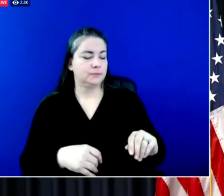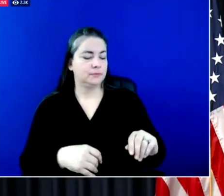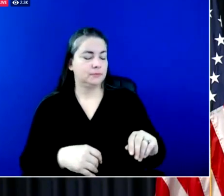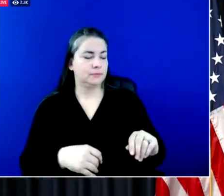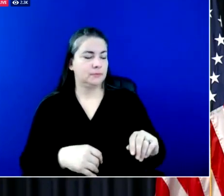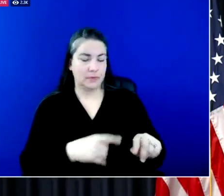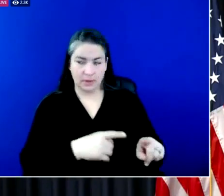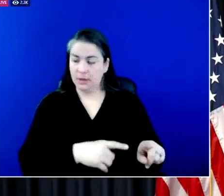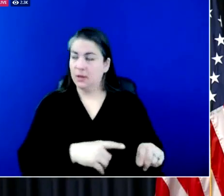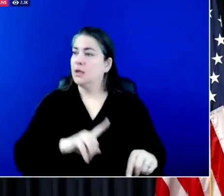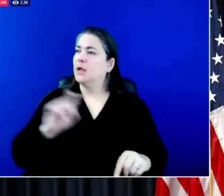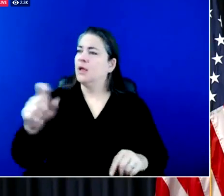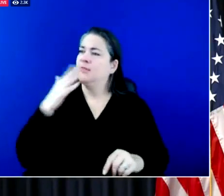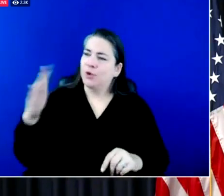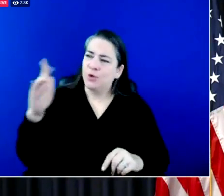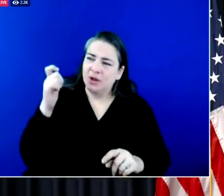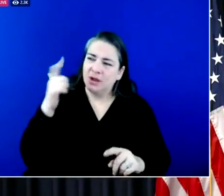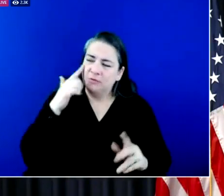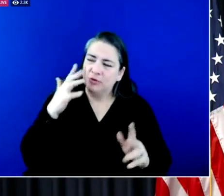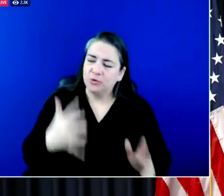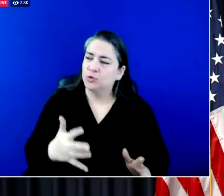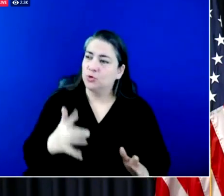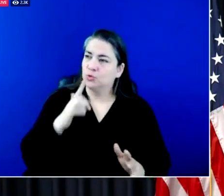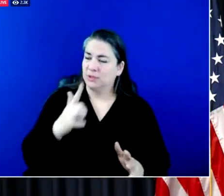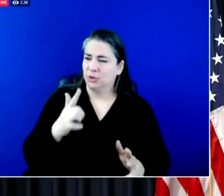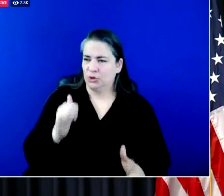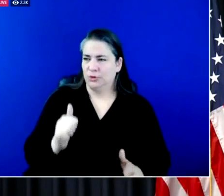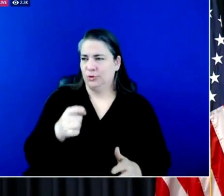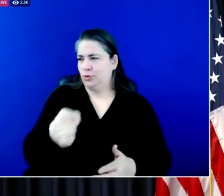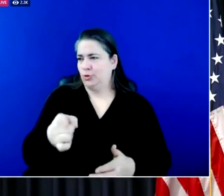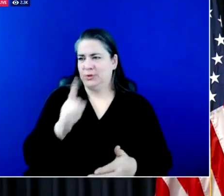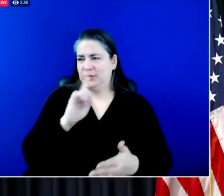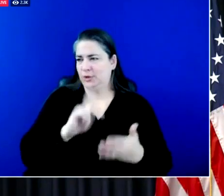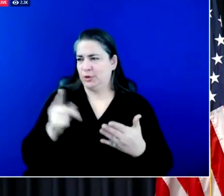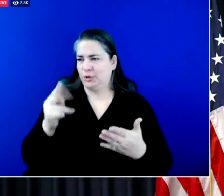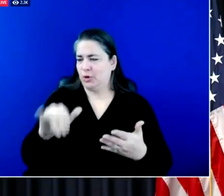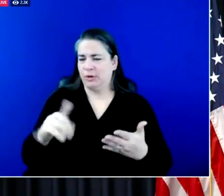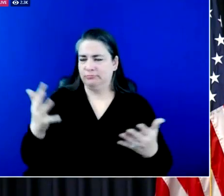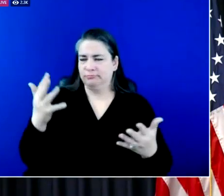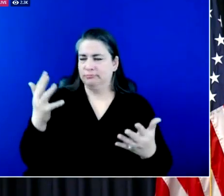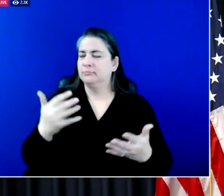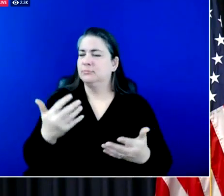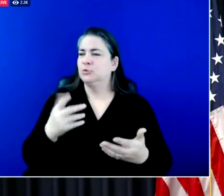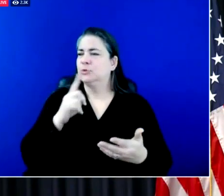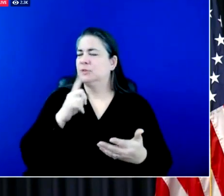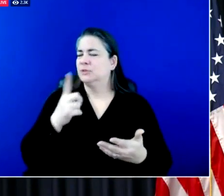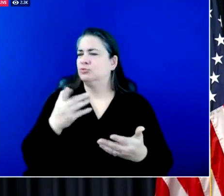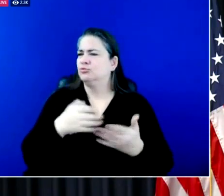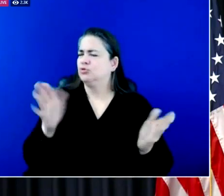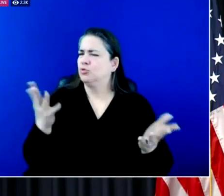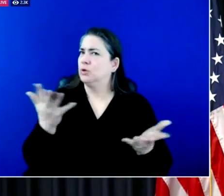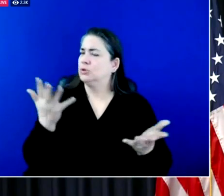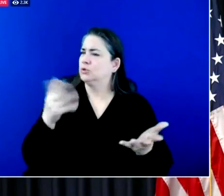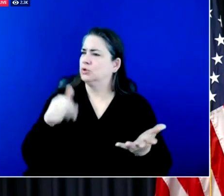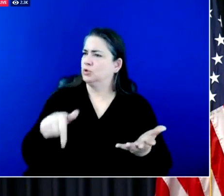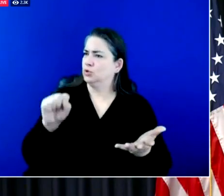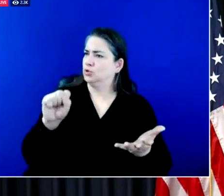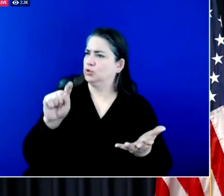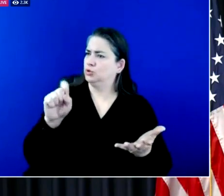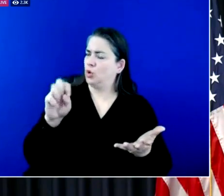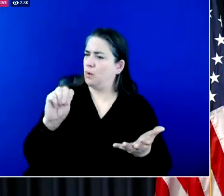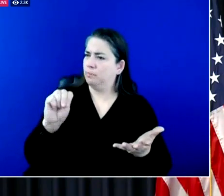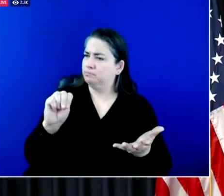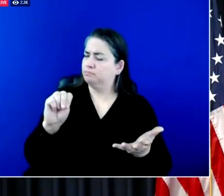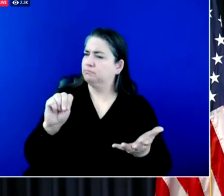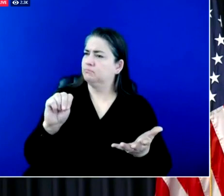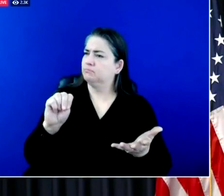thanks governor and i guess this could be for you or secretary gray um i think just kind of generally what does this storm you know maybe remind